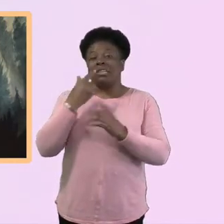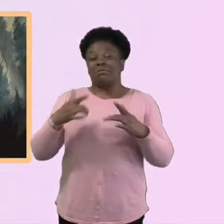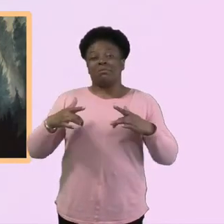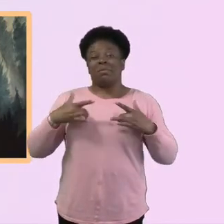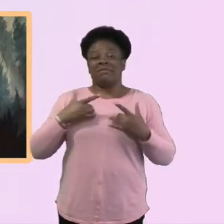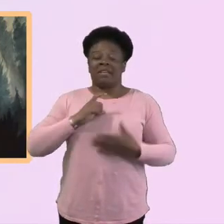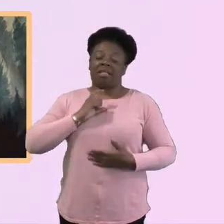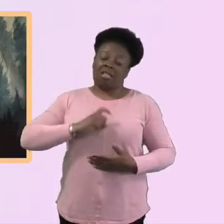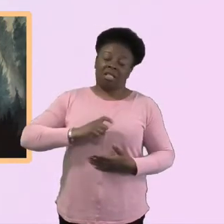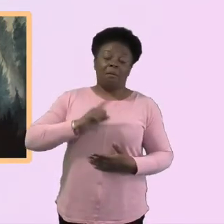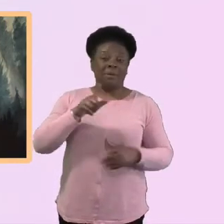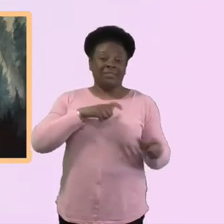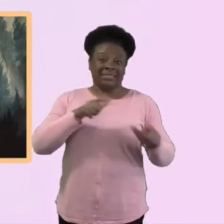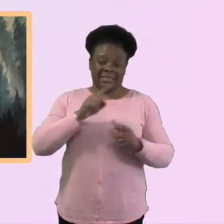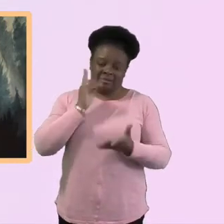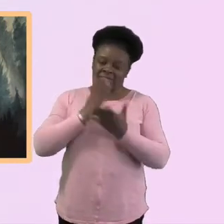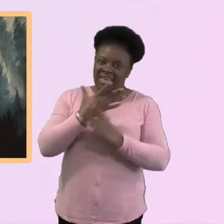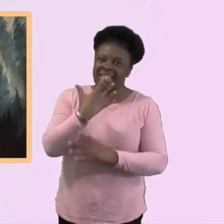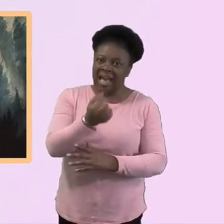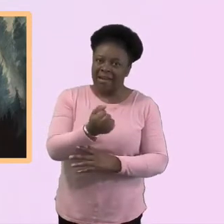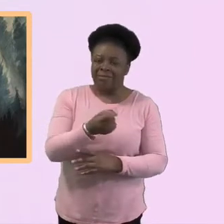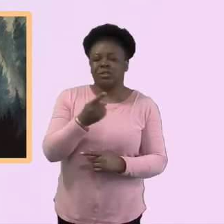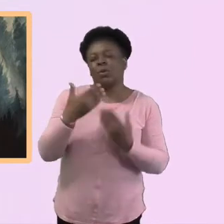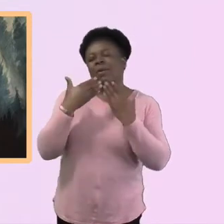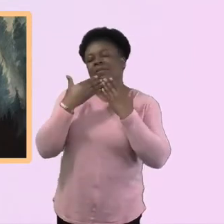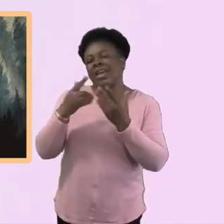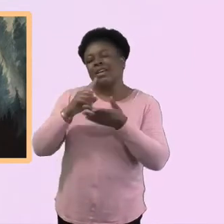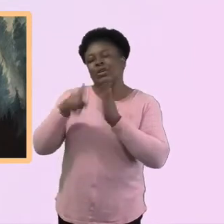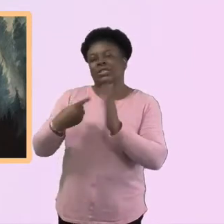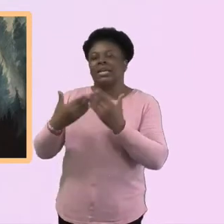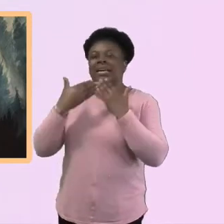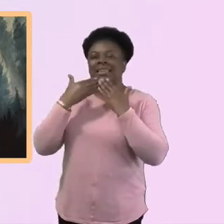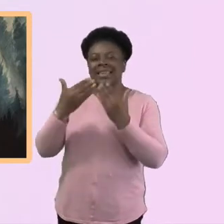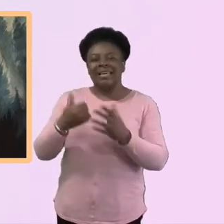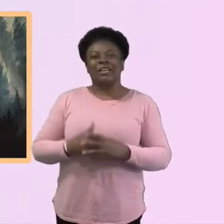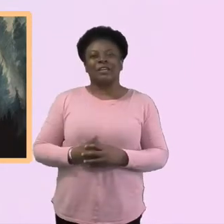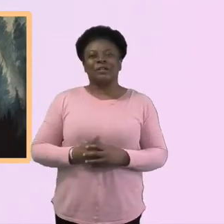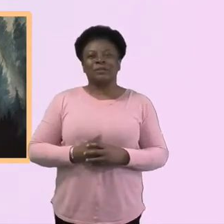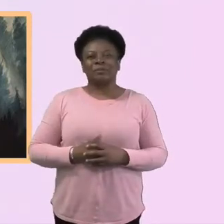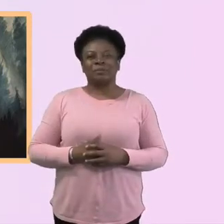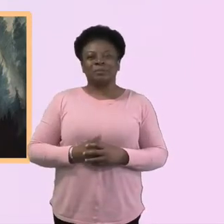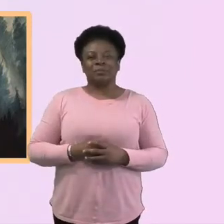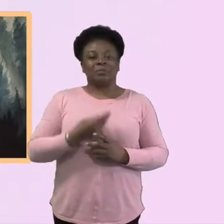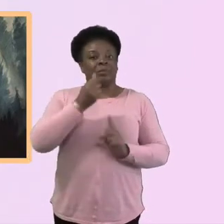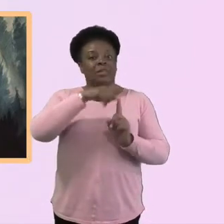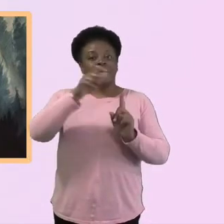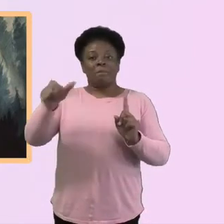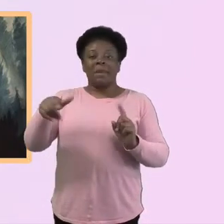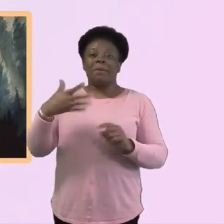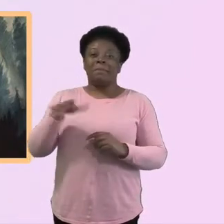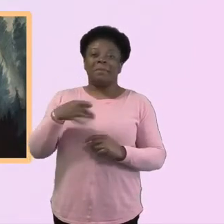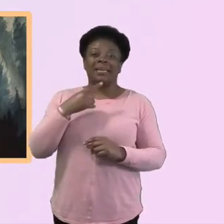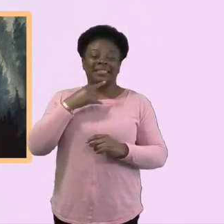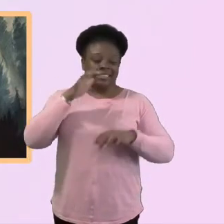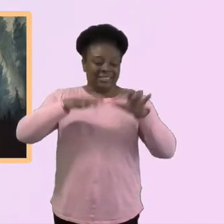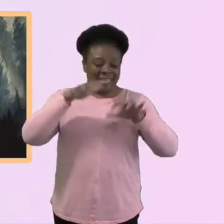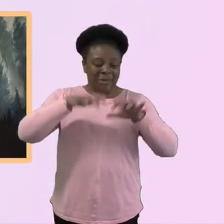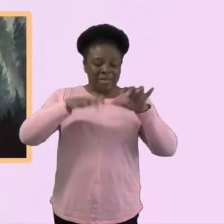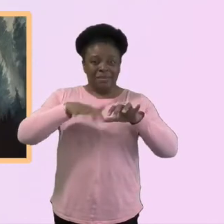Thank you, Josiah. Thank you so much. We love that. Absolutely love that. Um, people are saying how they, they miss you on, on the chat.